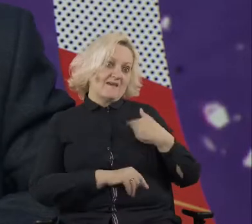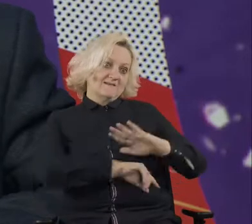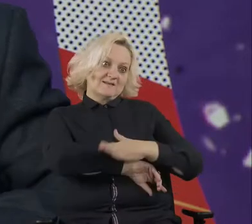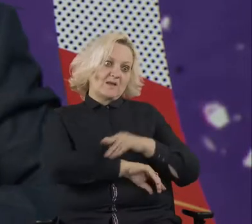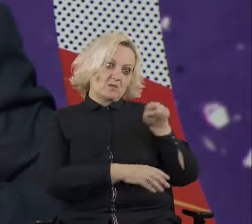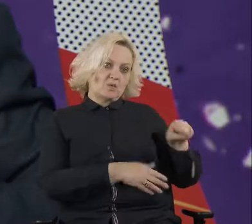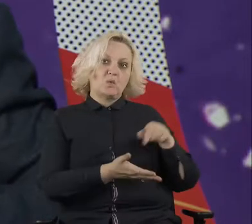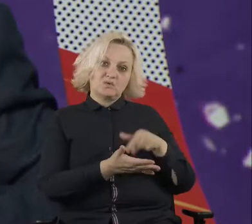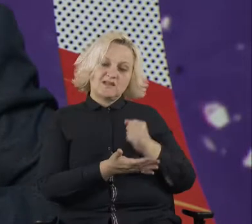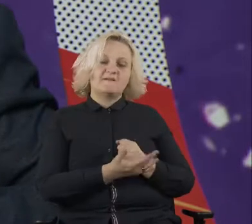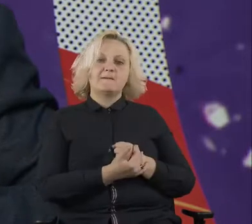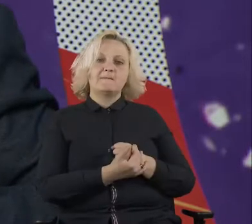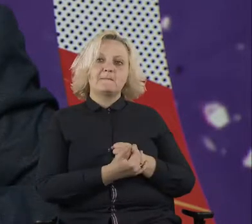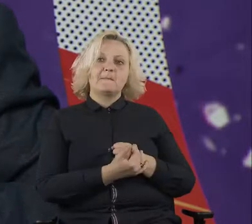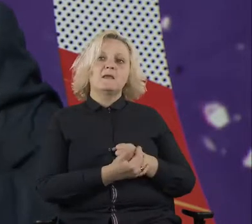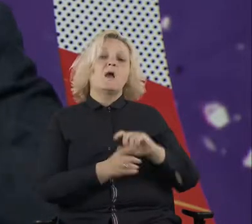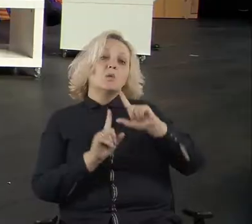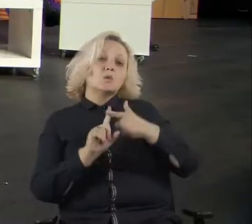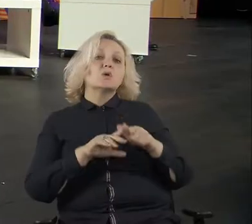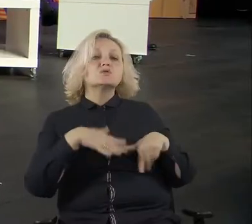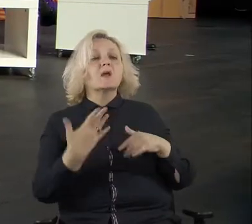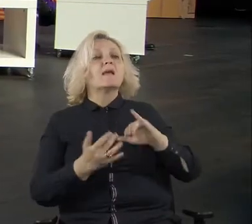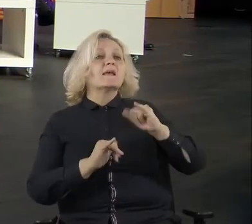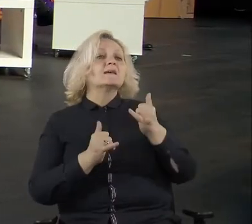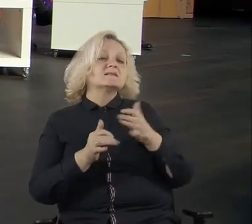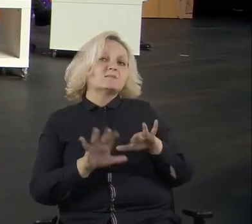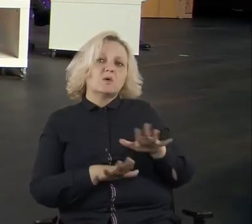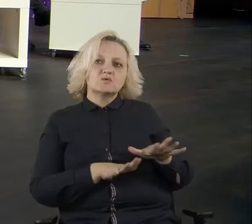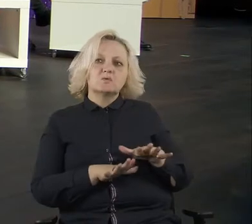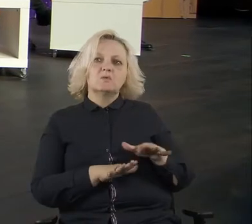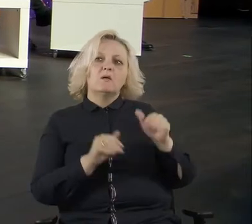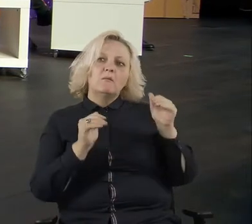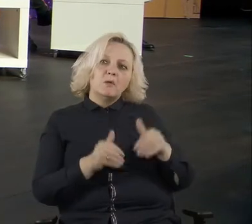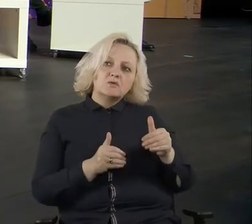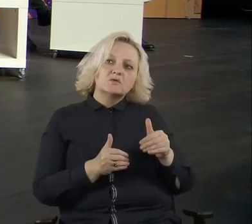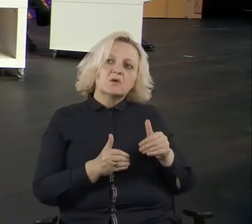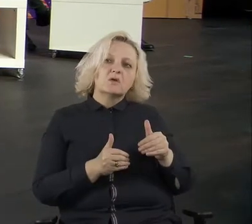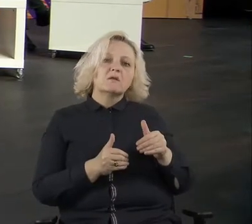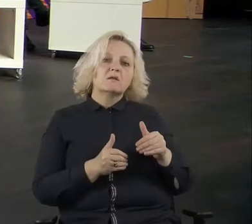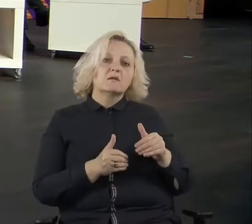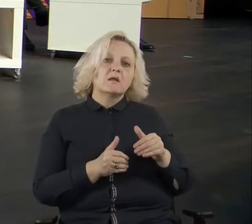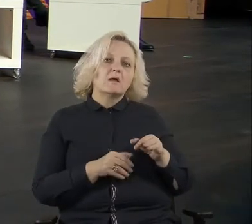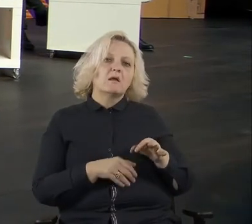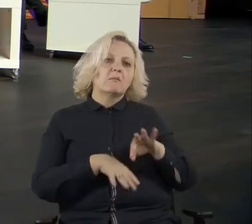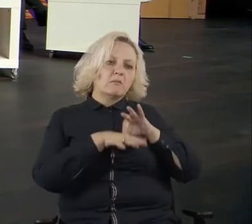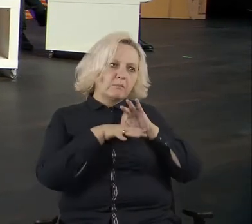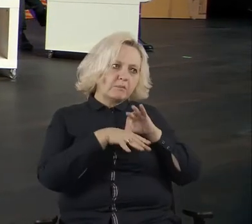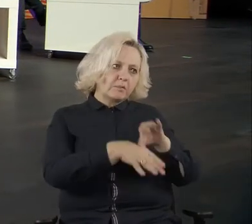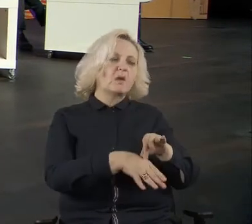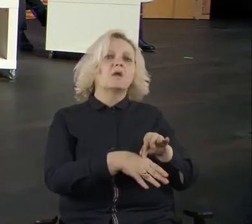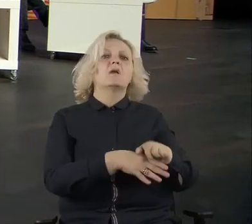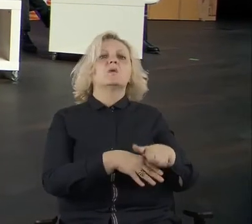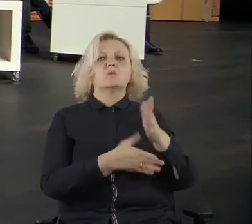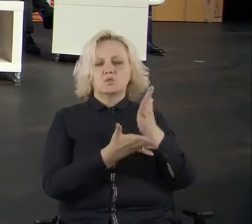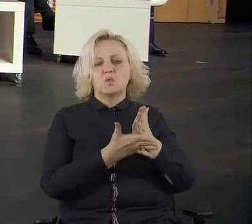information skills? I guess that this is the question to you and it will be discussed after the panel. As we,